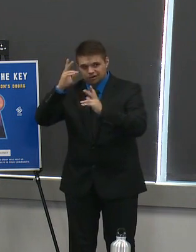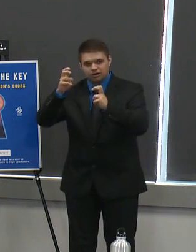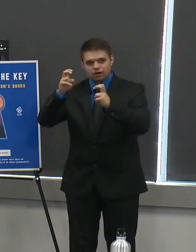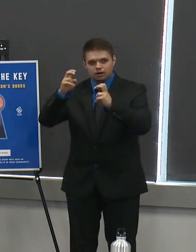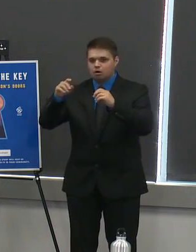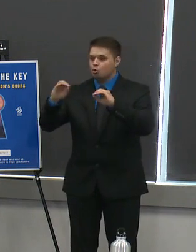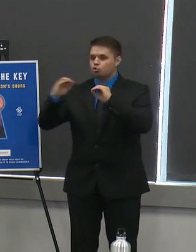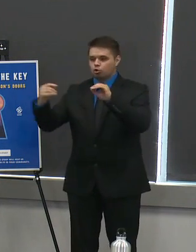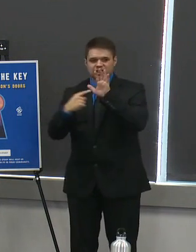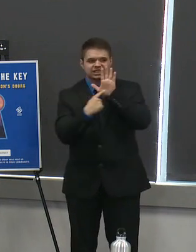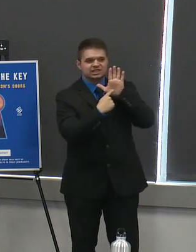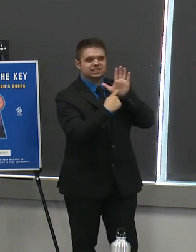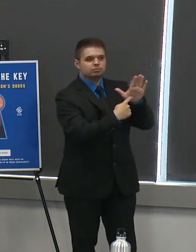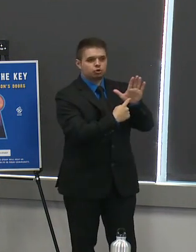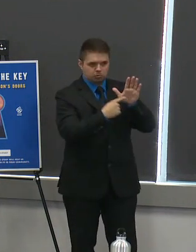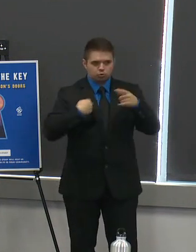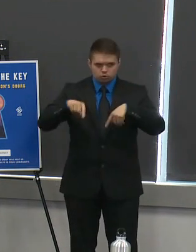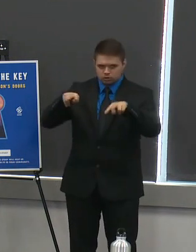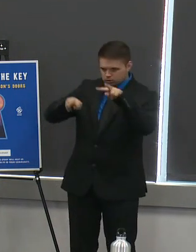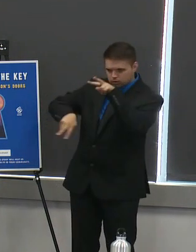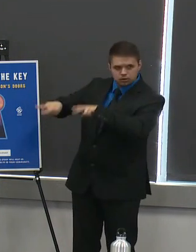infection throughout oregon